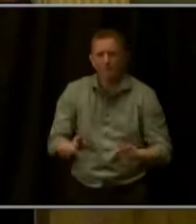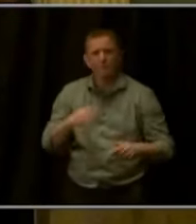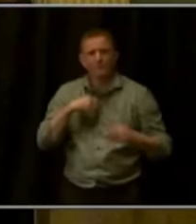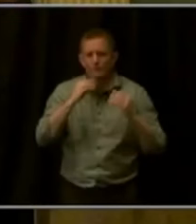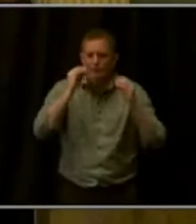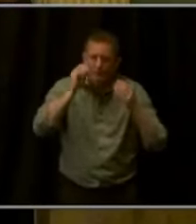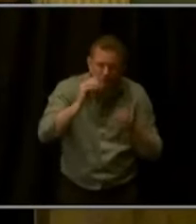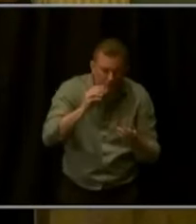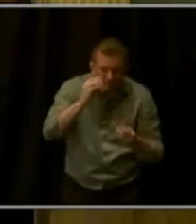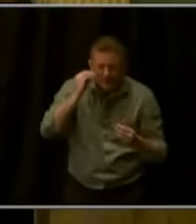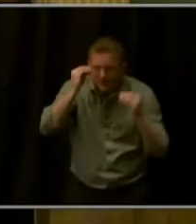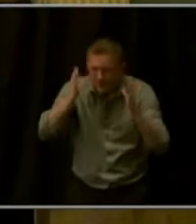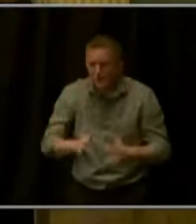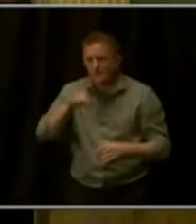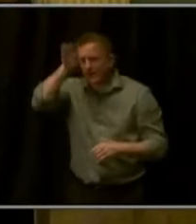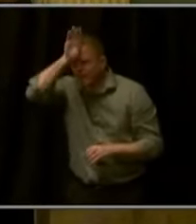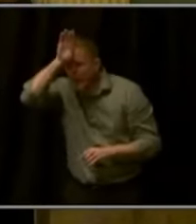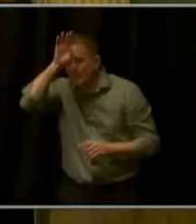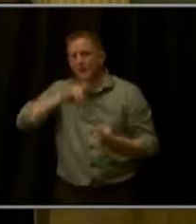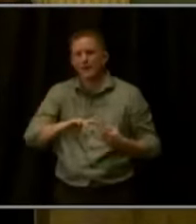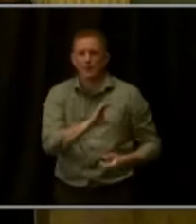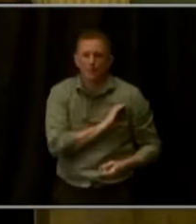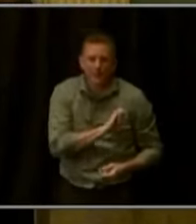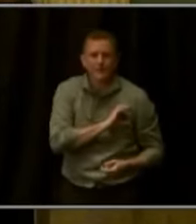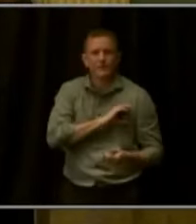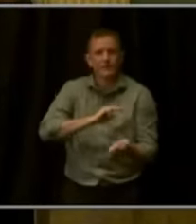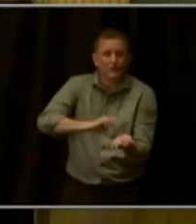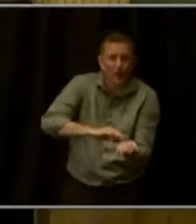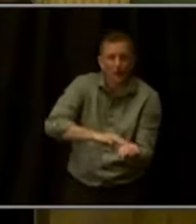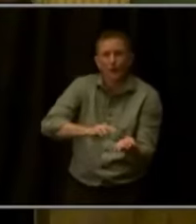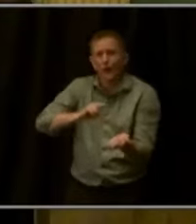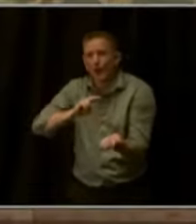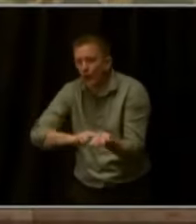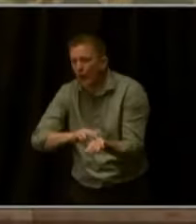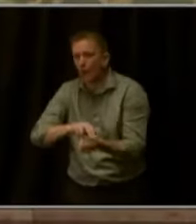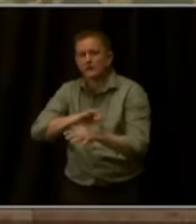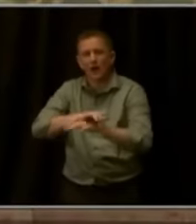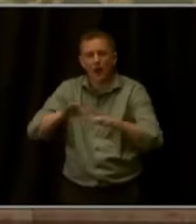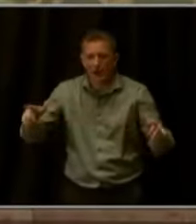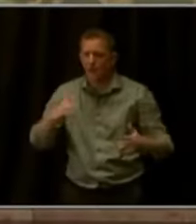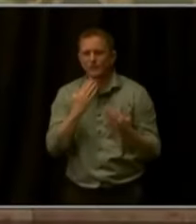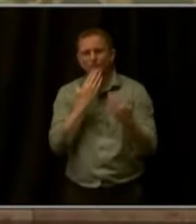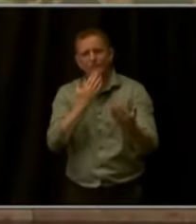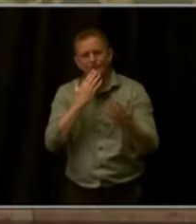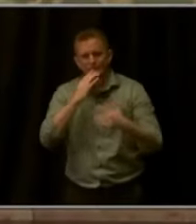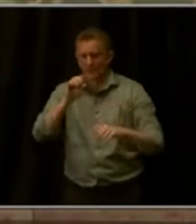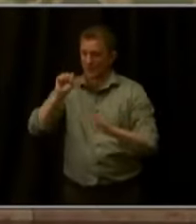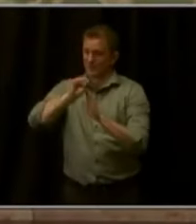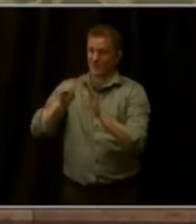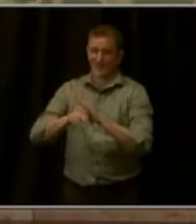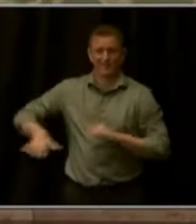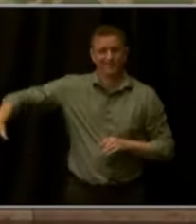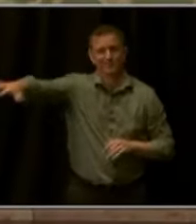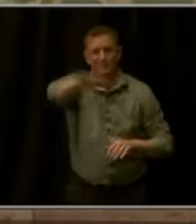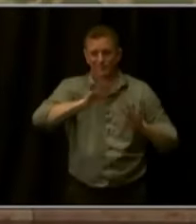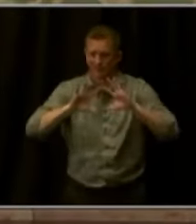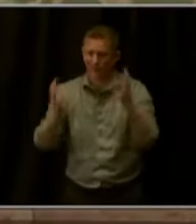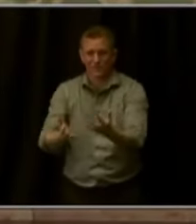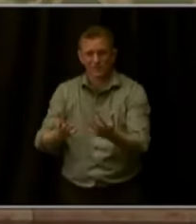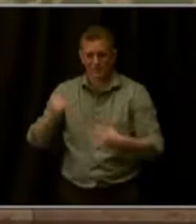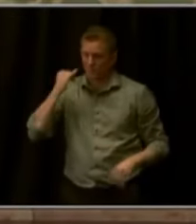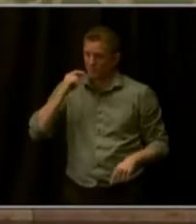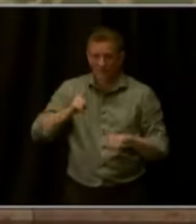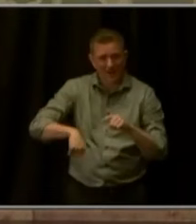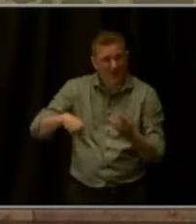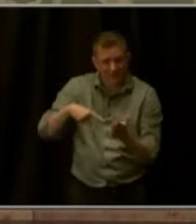police officers, healthcare workers. I thank our exceptional state workforce, many of whom can't afford to live near the